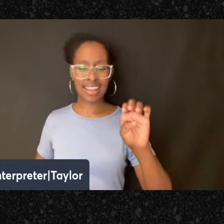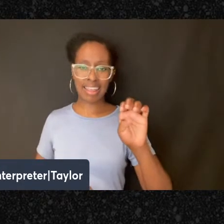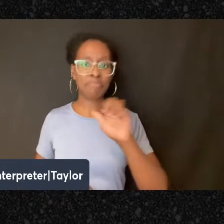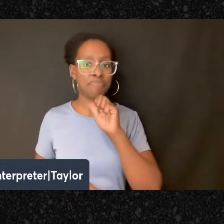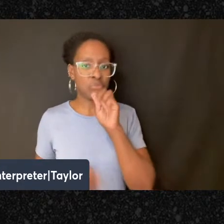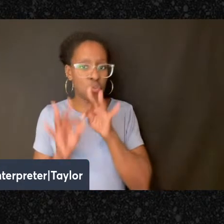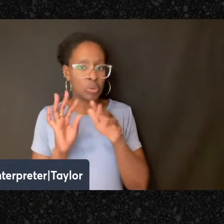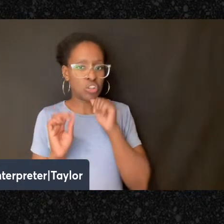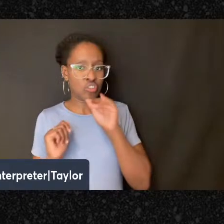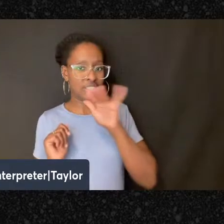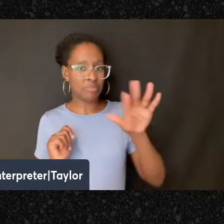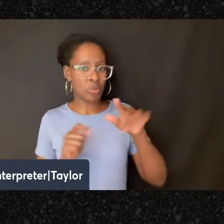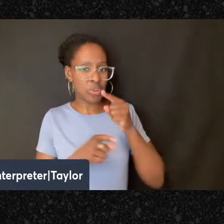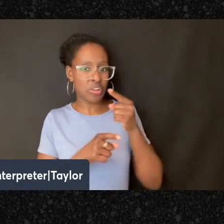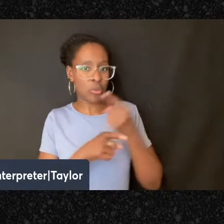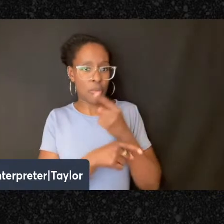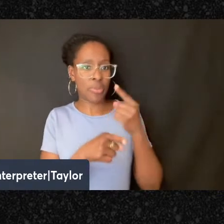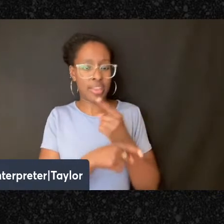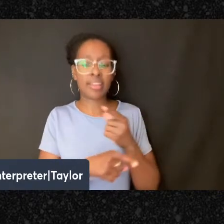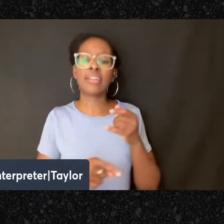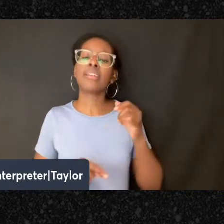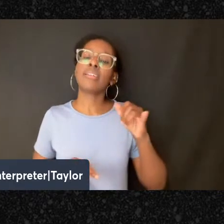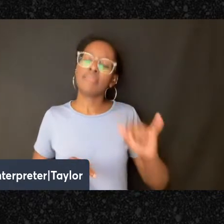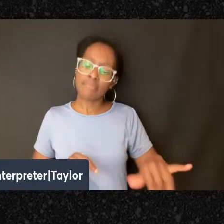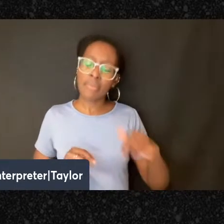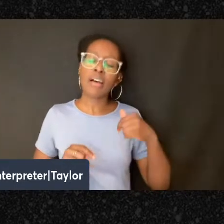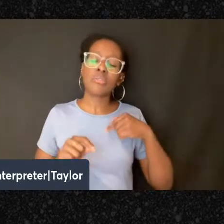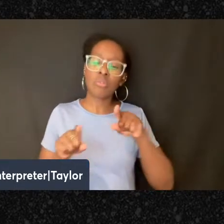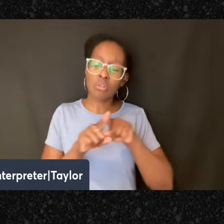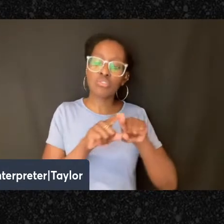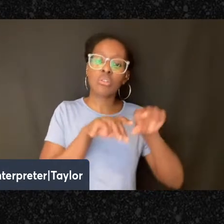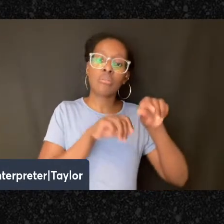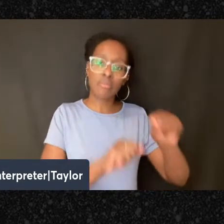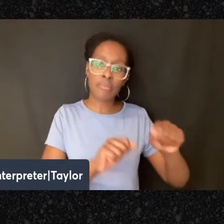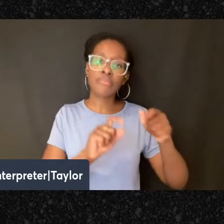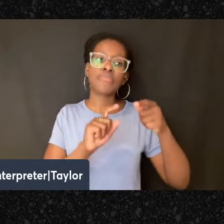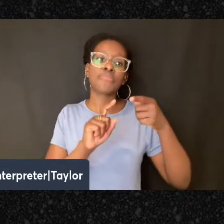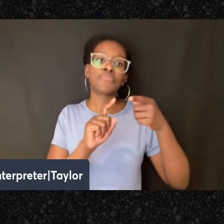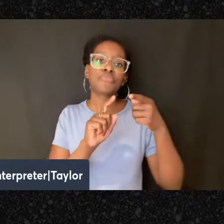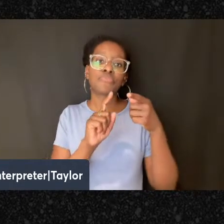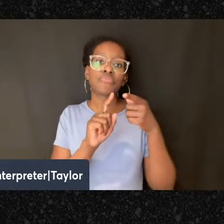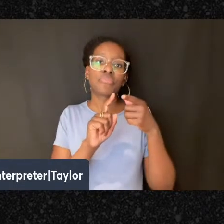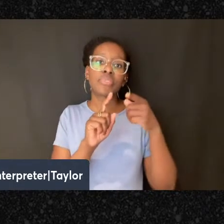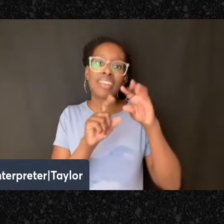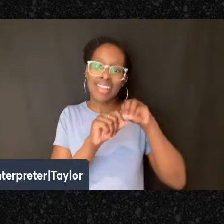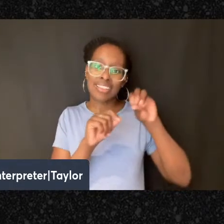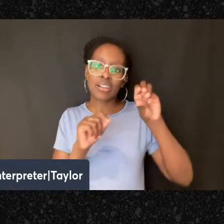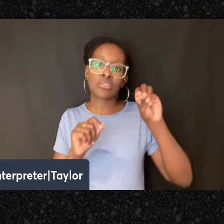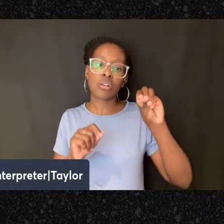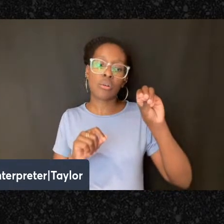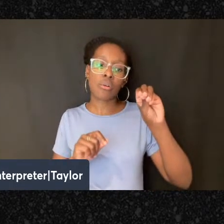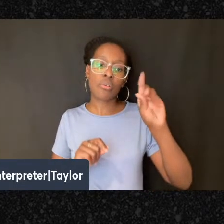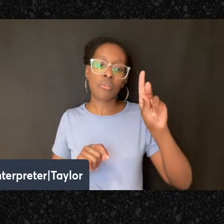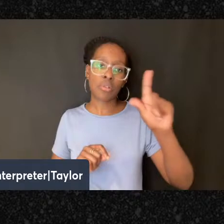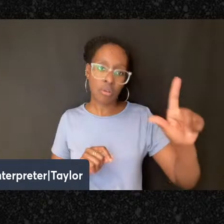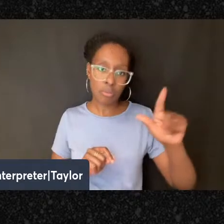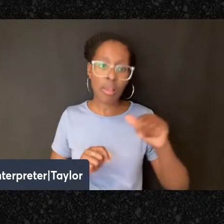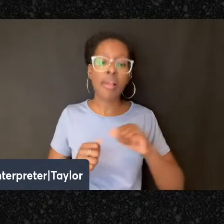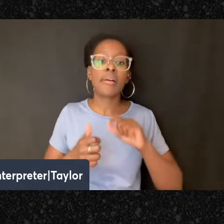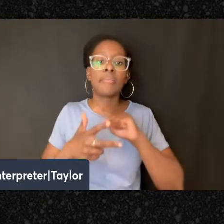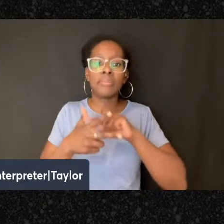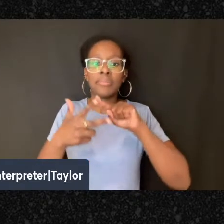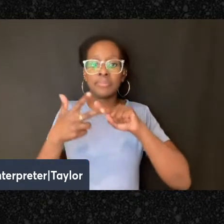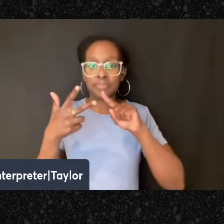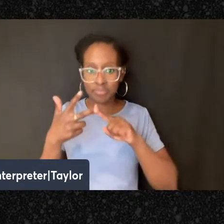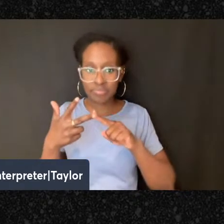mainly exiled to Oklahoma and other places. But the prairie band Potawatomi, Kickapoo, Sack and Fox